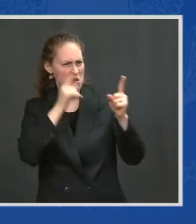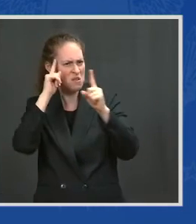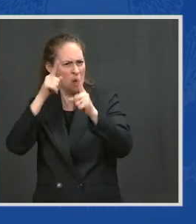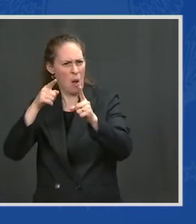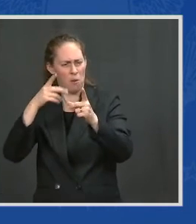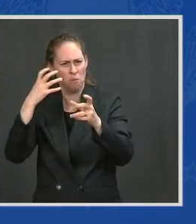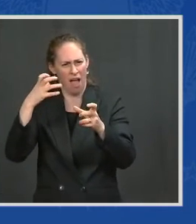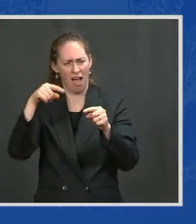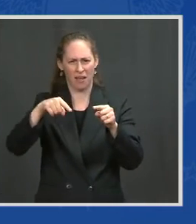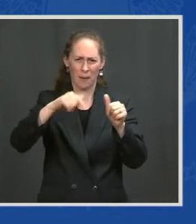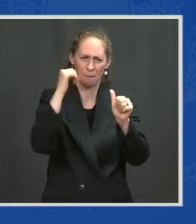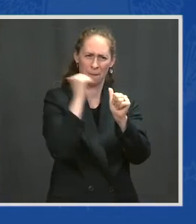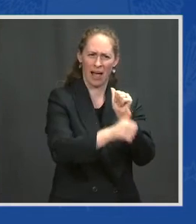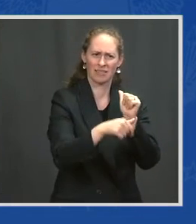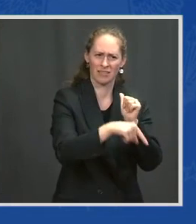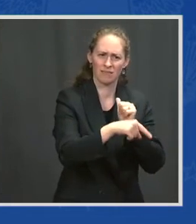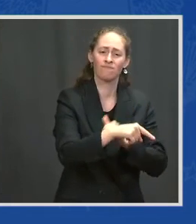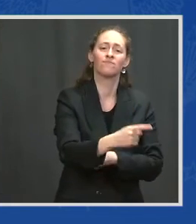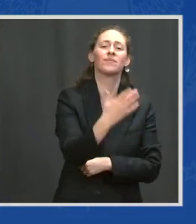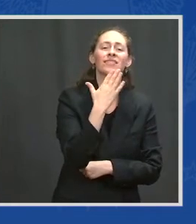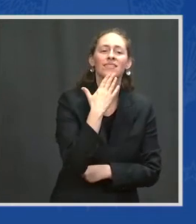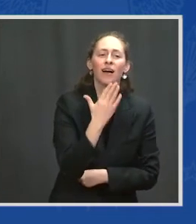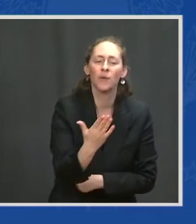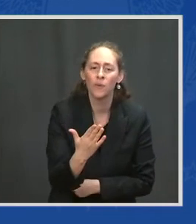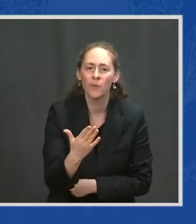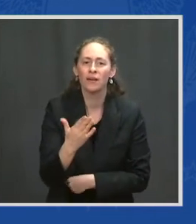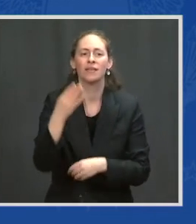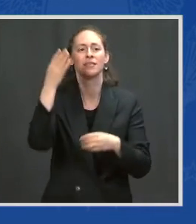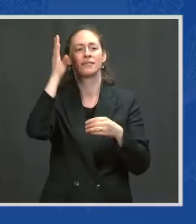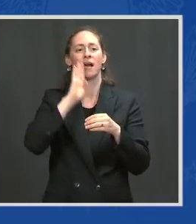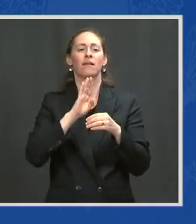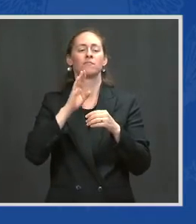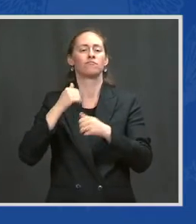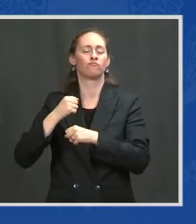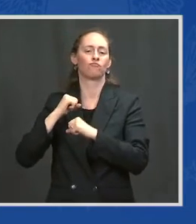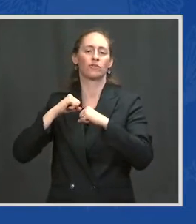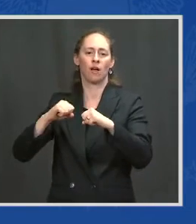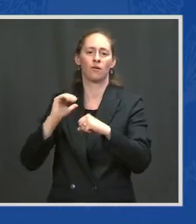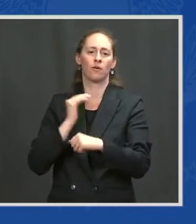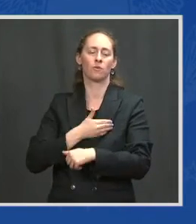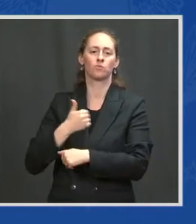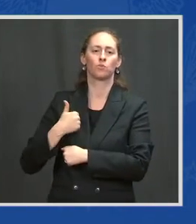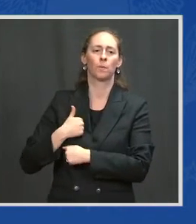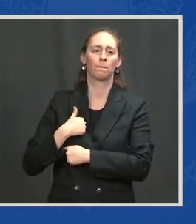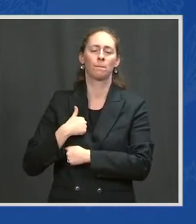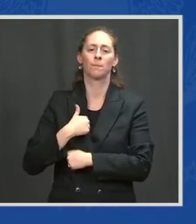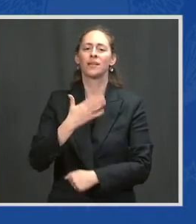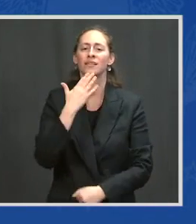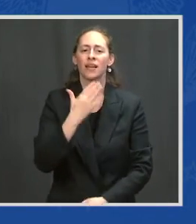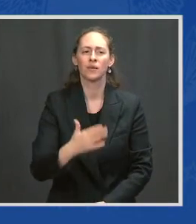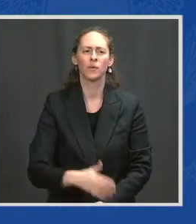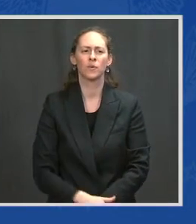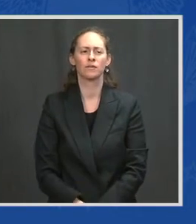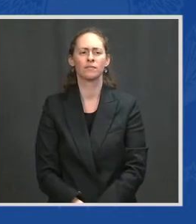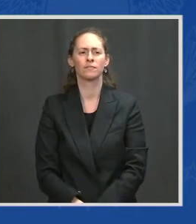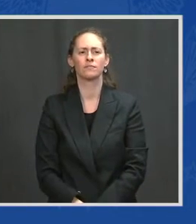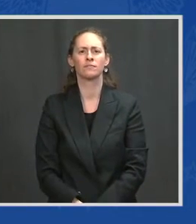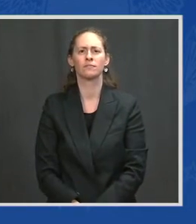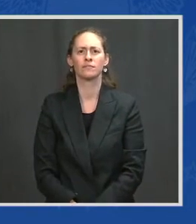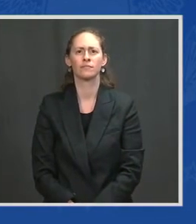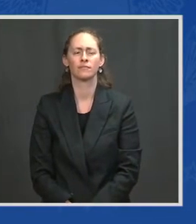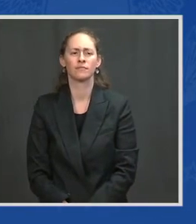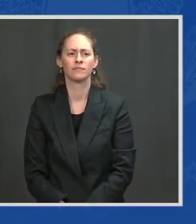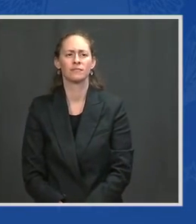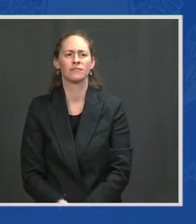I want to thank you all and may God protect our troops. Thank you. Mr. President, Mr. President, if you can't protect